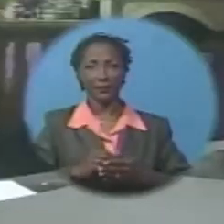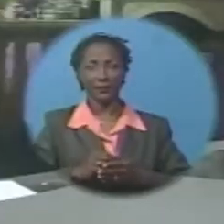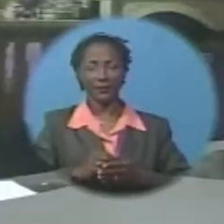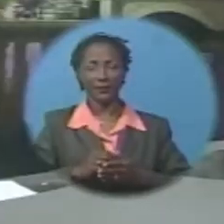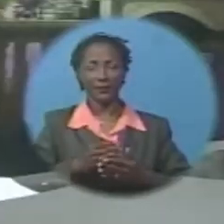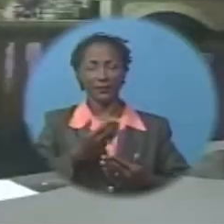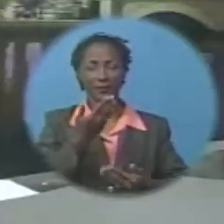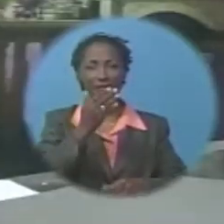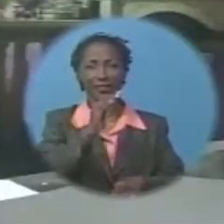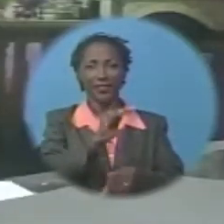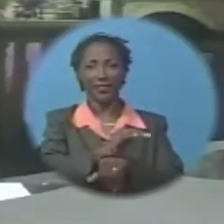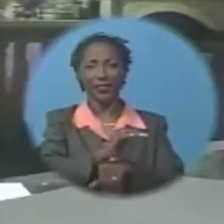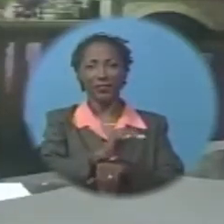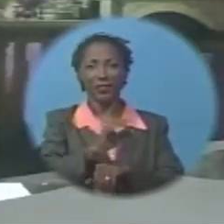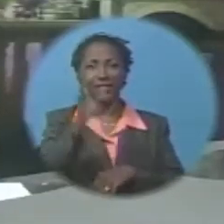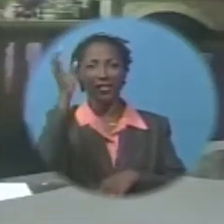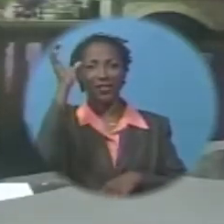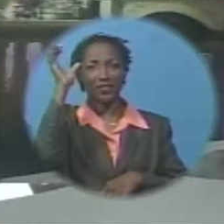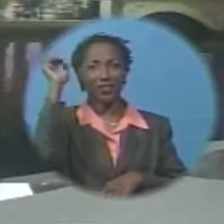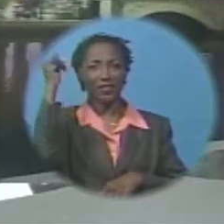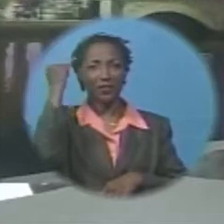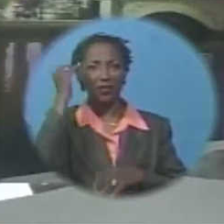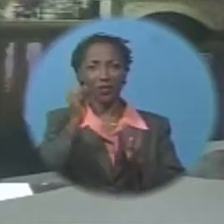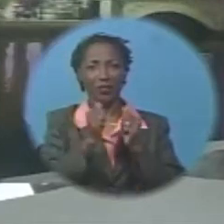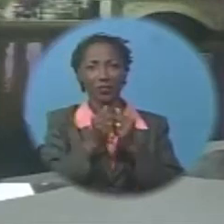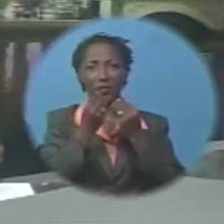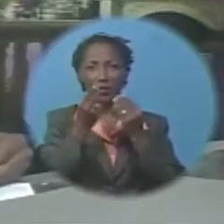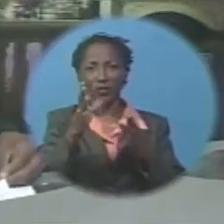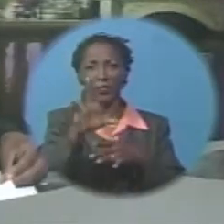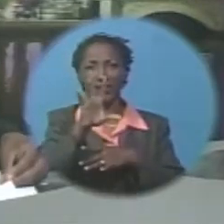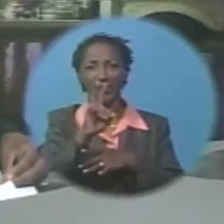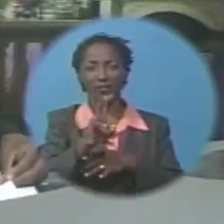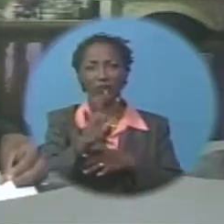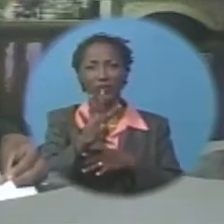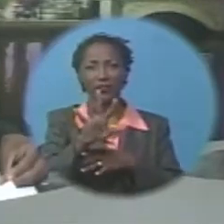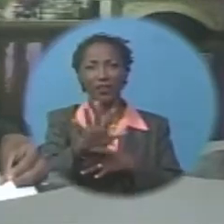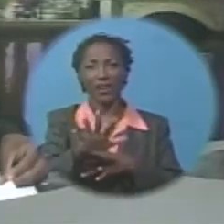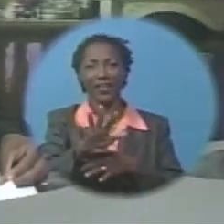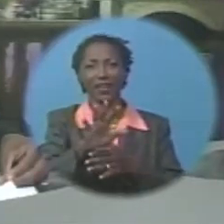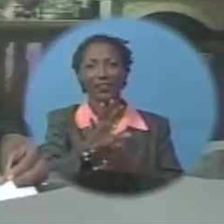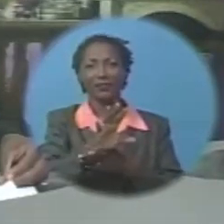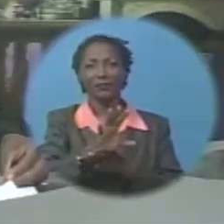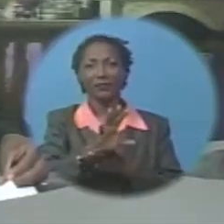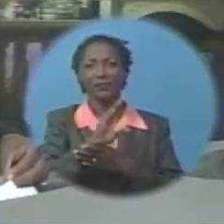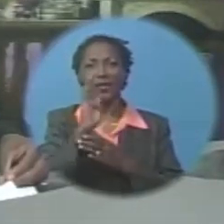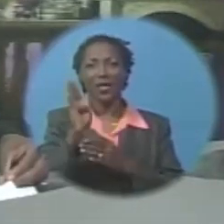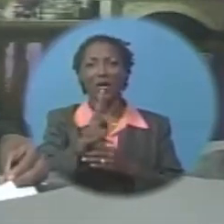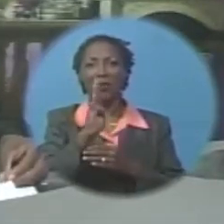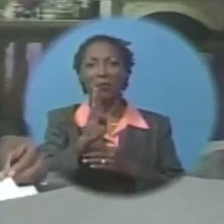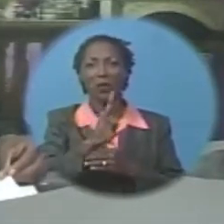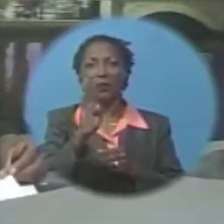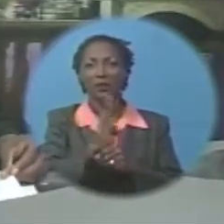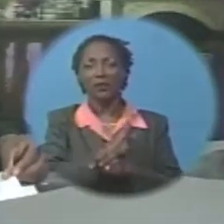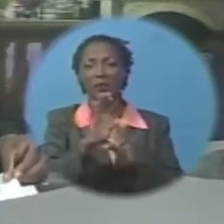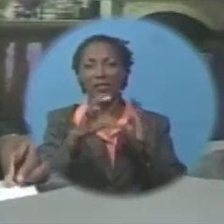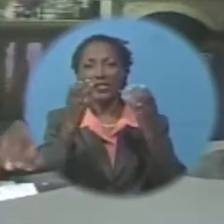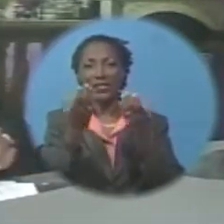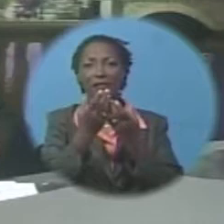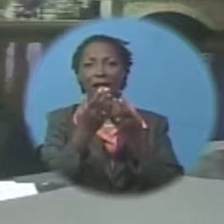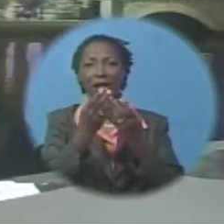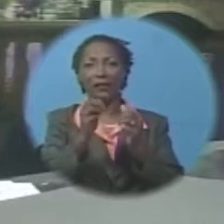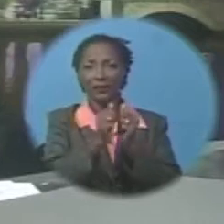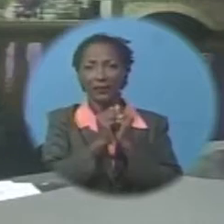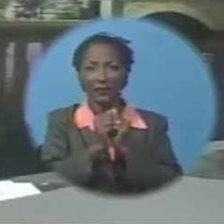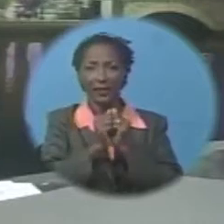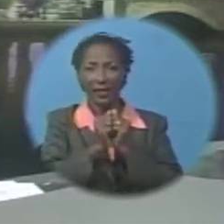Good evening, I'm Shane Jones, leading the news at 7.45. Barbados' business class is united in its